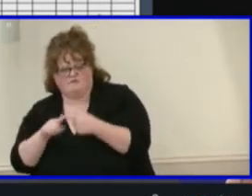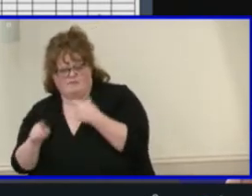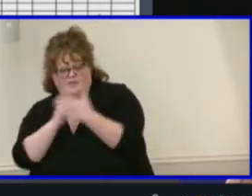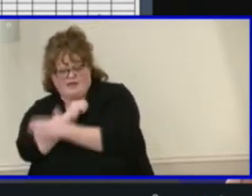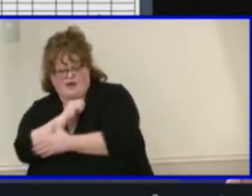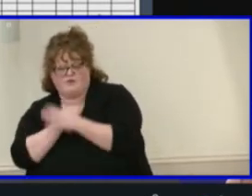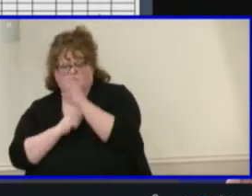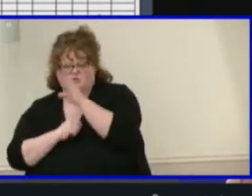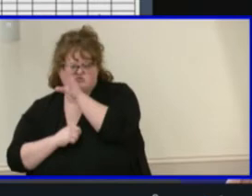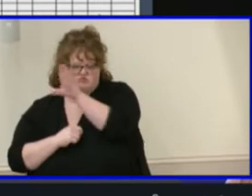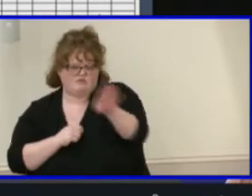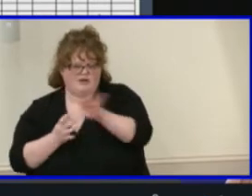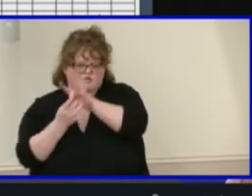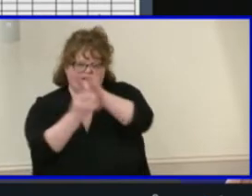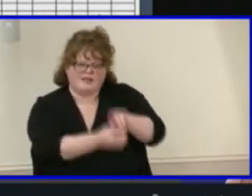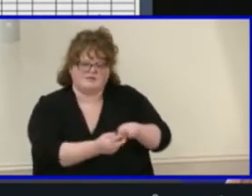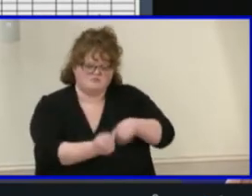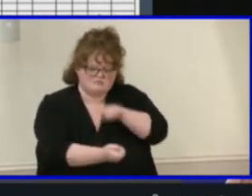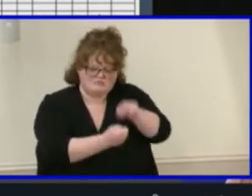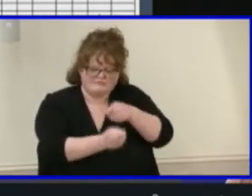Virginia career cluster of interest.